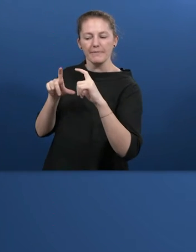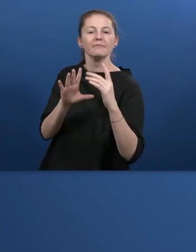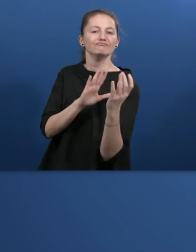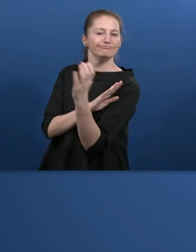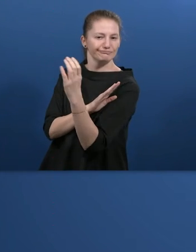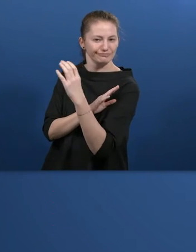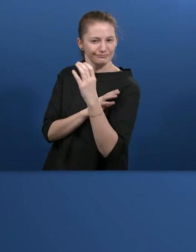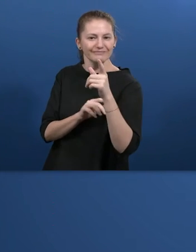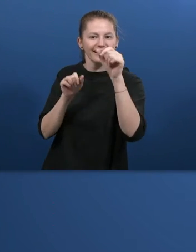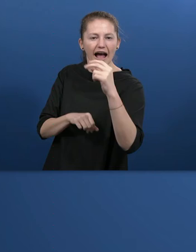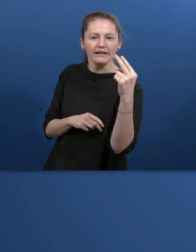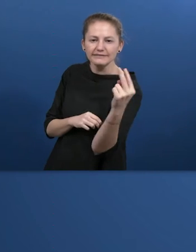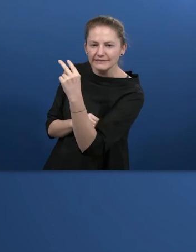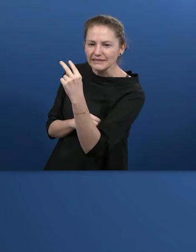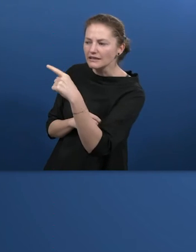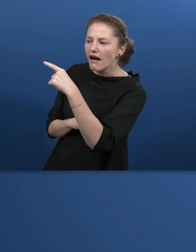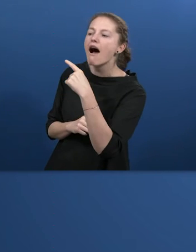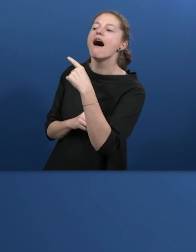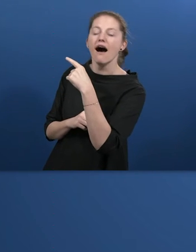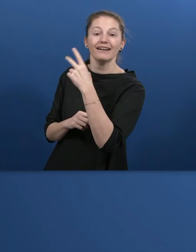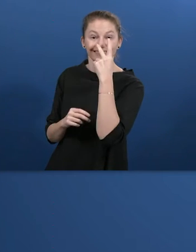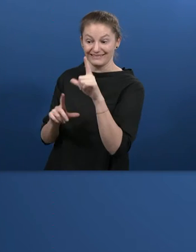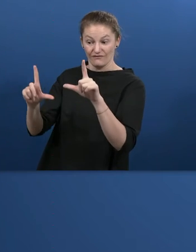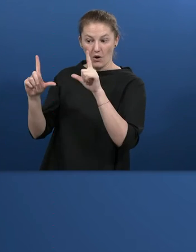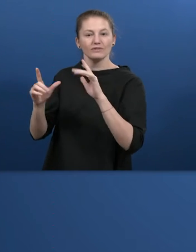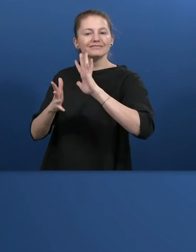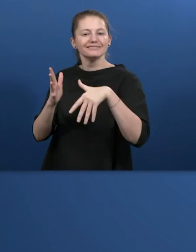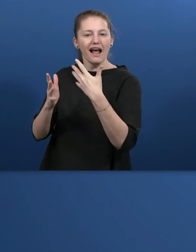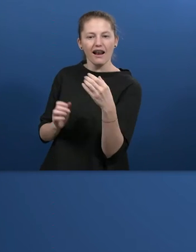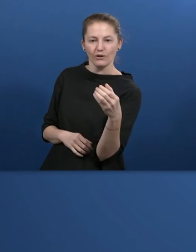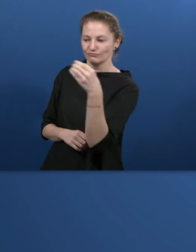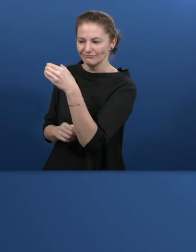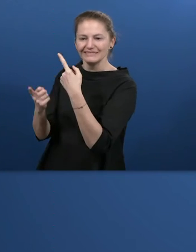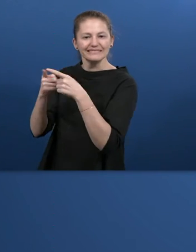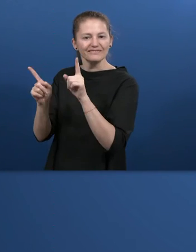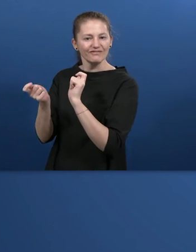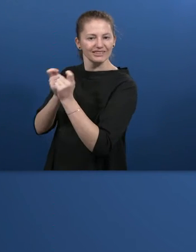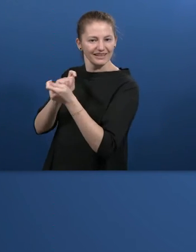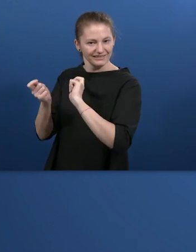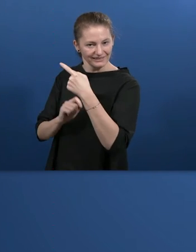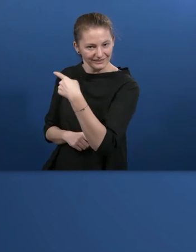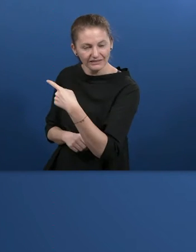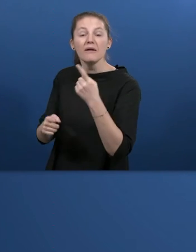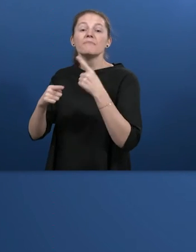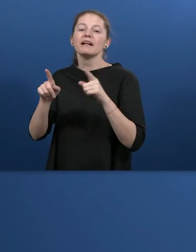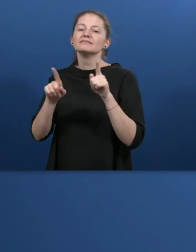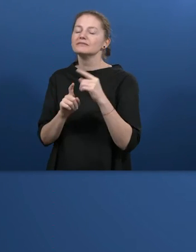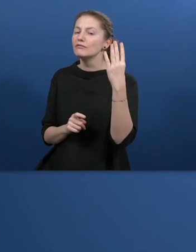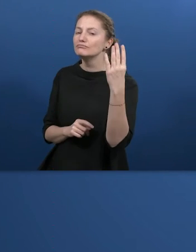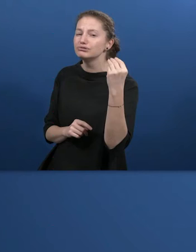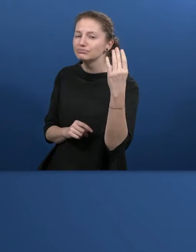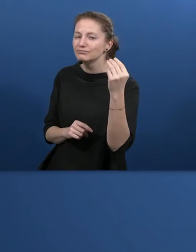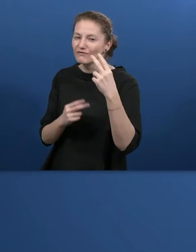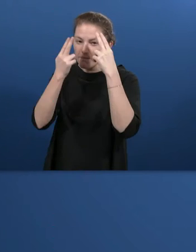sign language in the different pictures. We have an audio description for blind